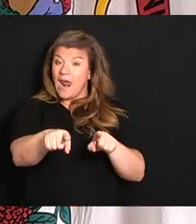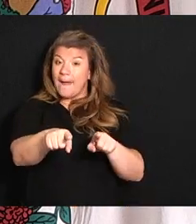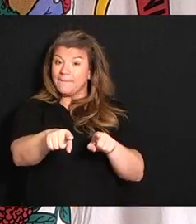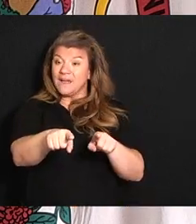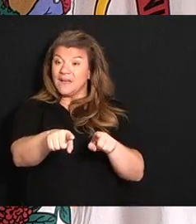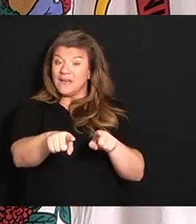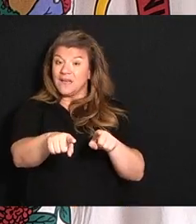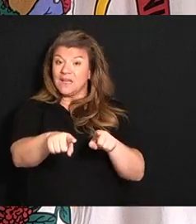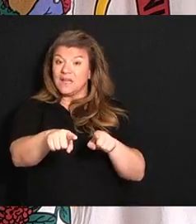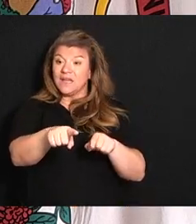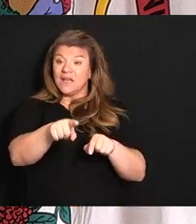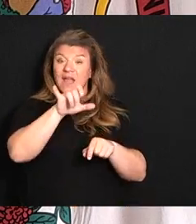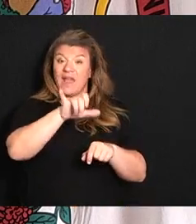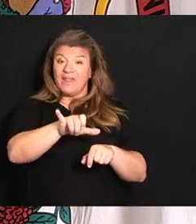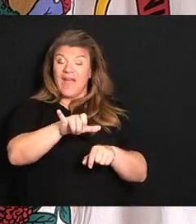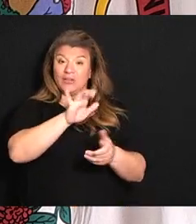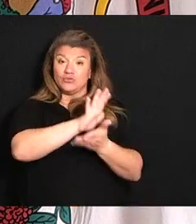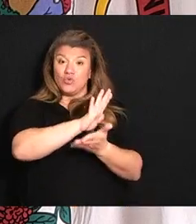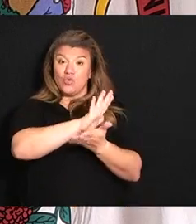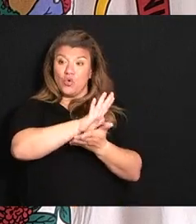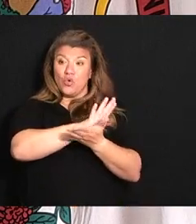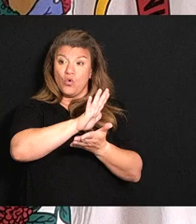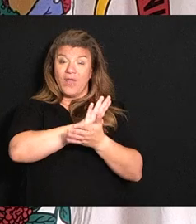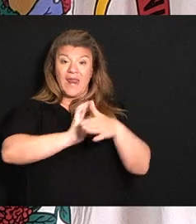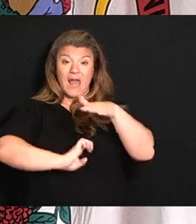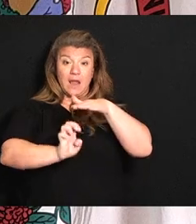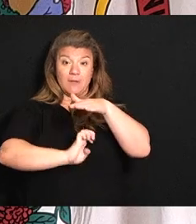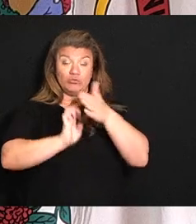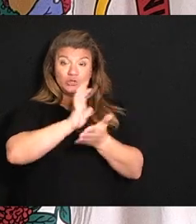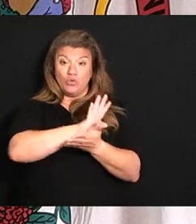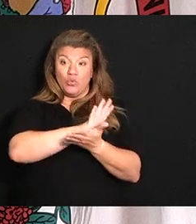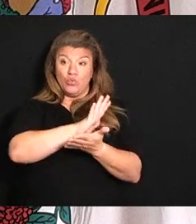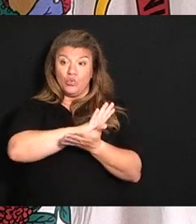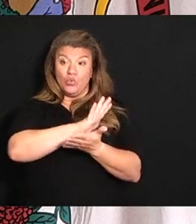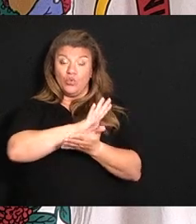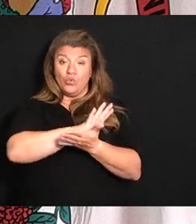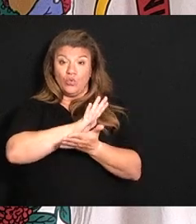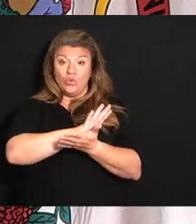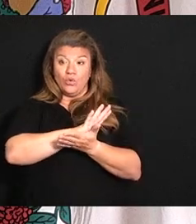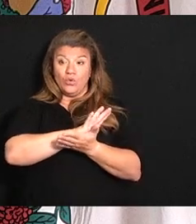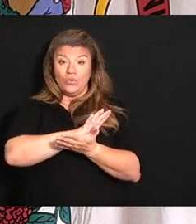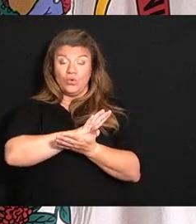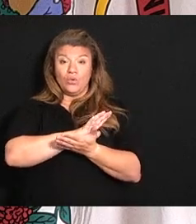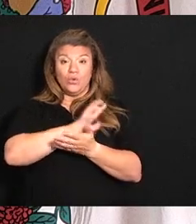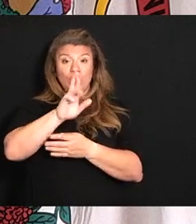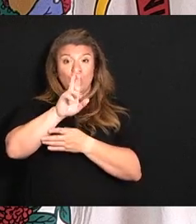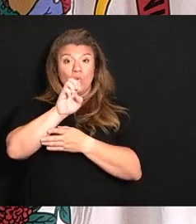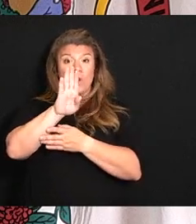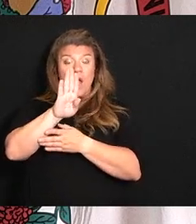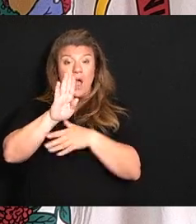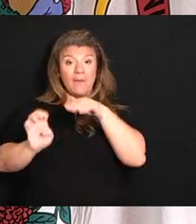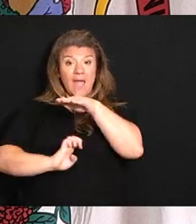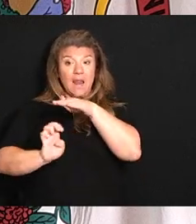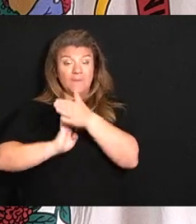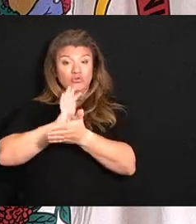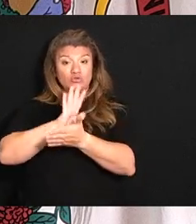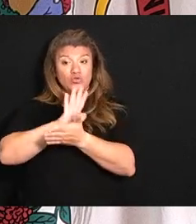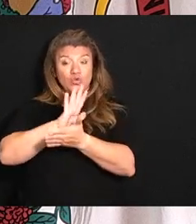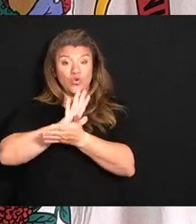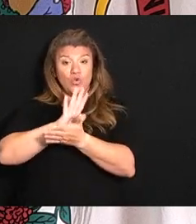at that incredible grade school or elementary school, you know, Rob Elementary School in